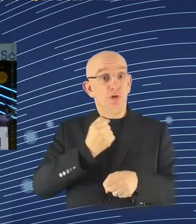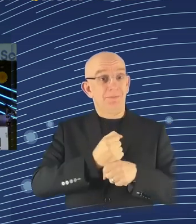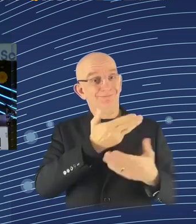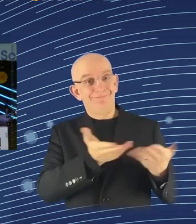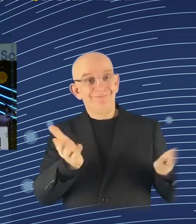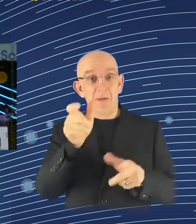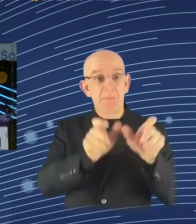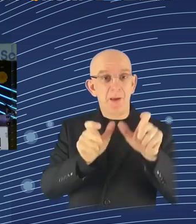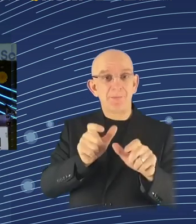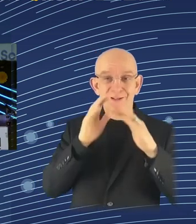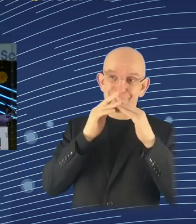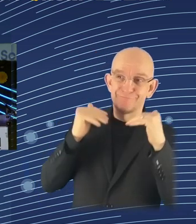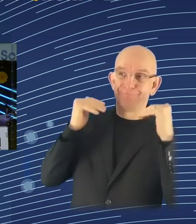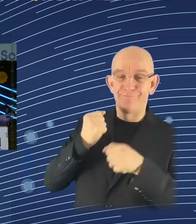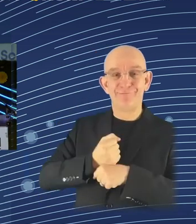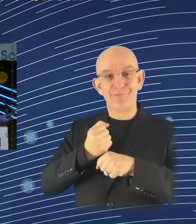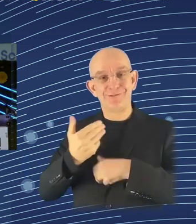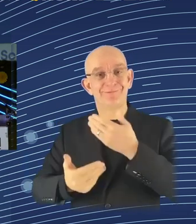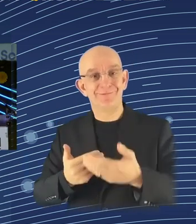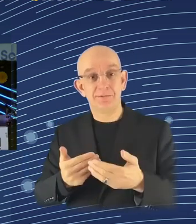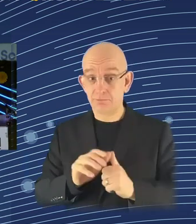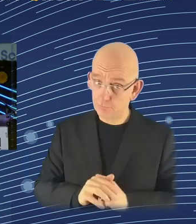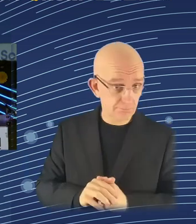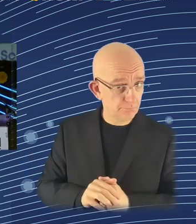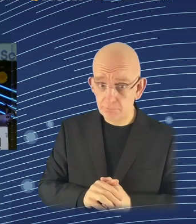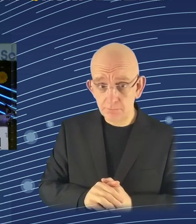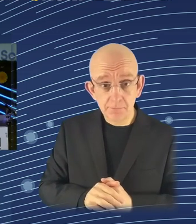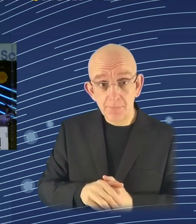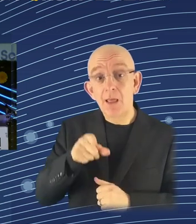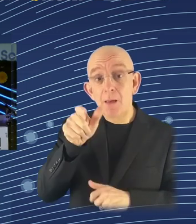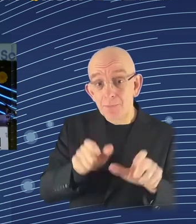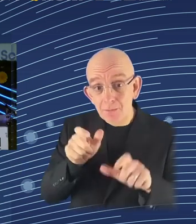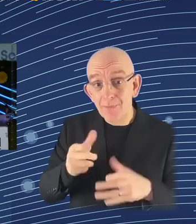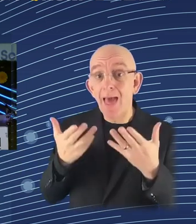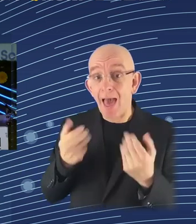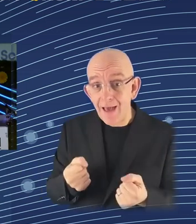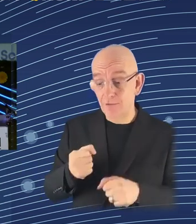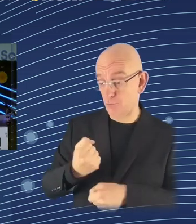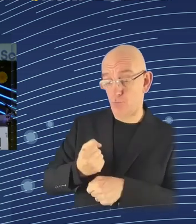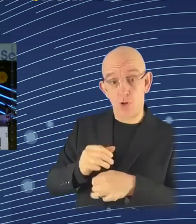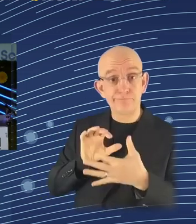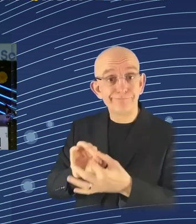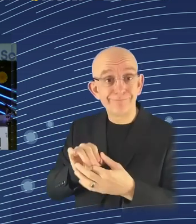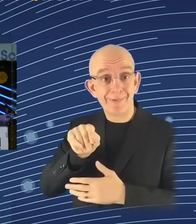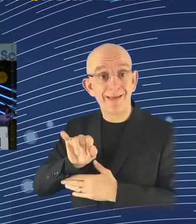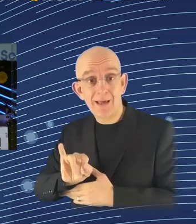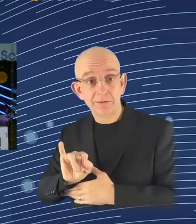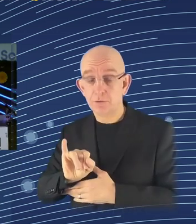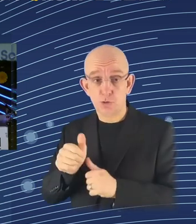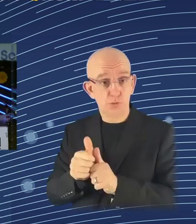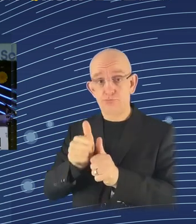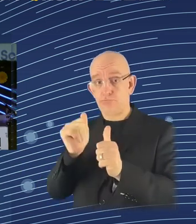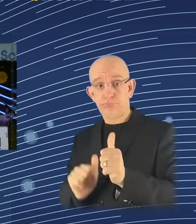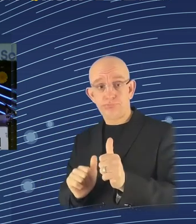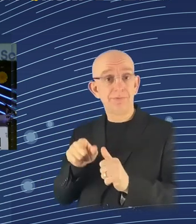just below US and China, we have Germany, Japan, South Korea, the same countries that were robotized before and some other of the northern